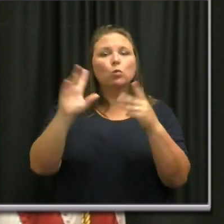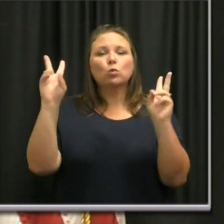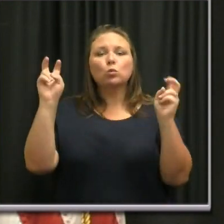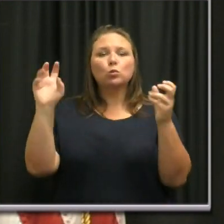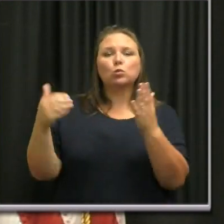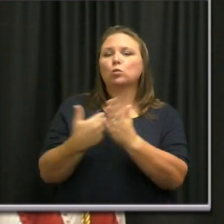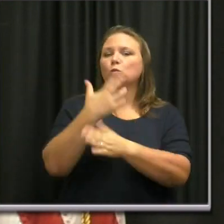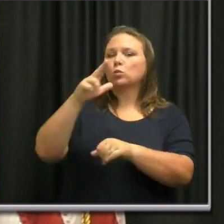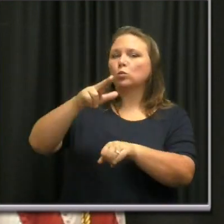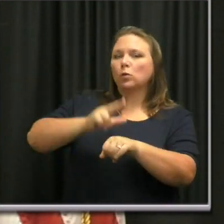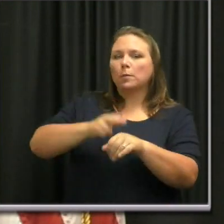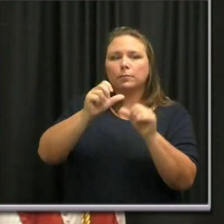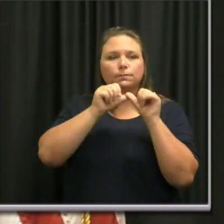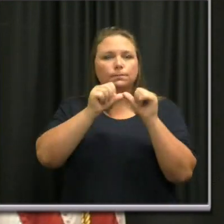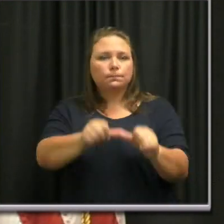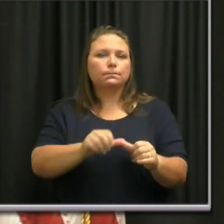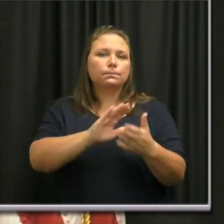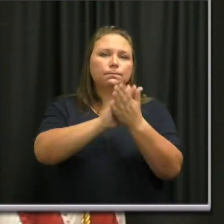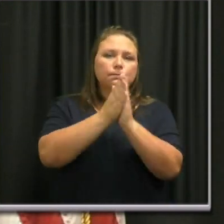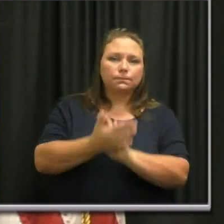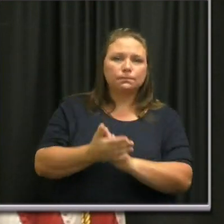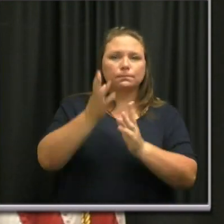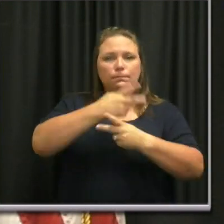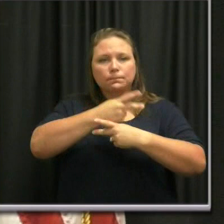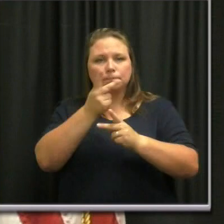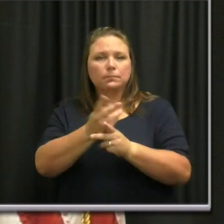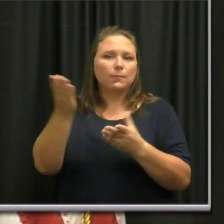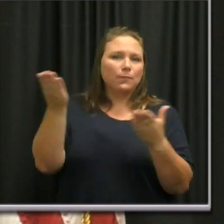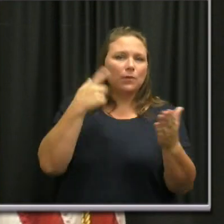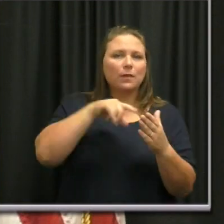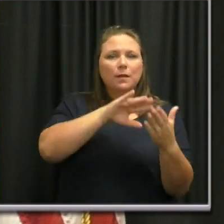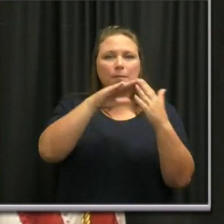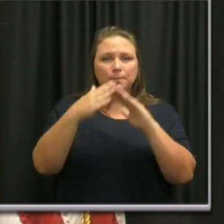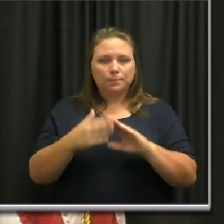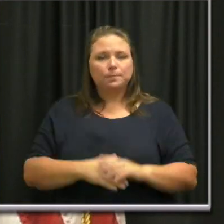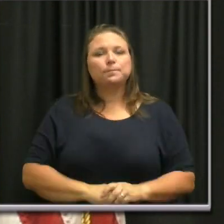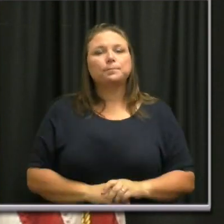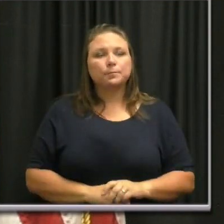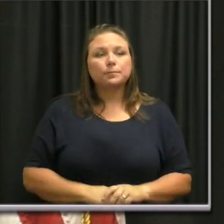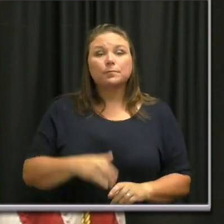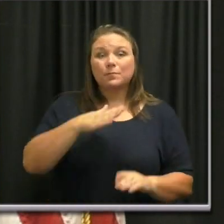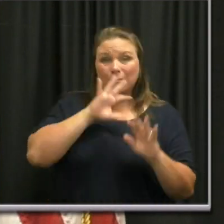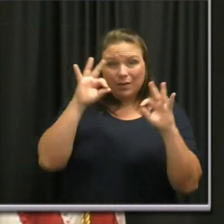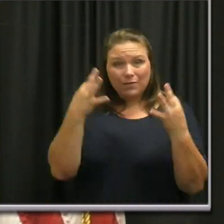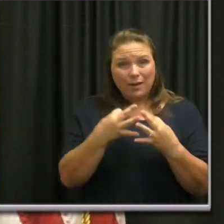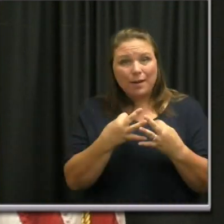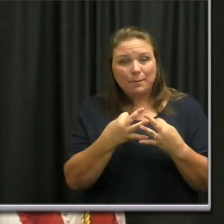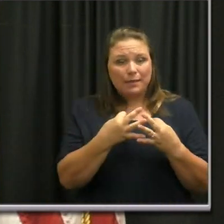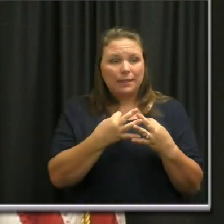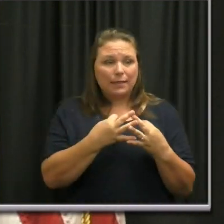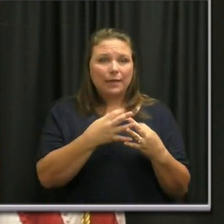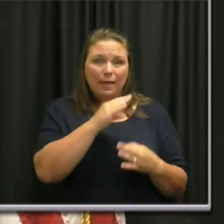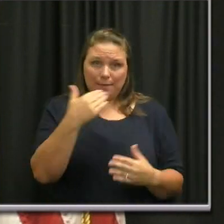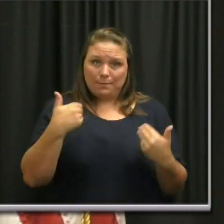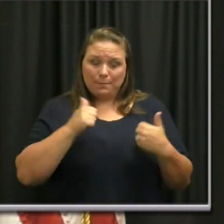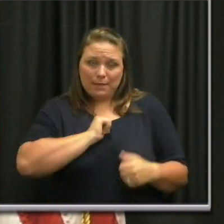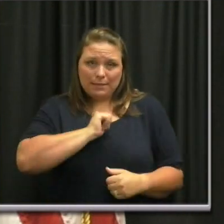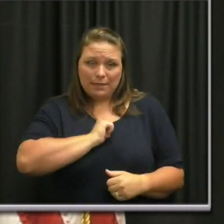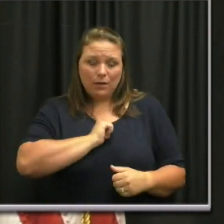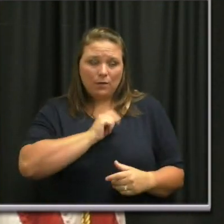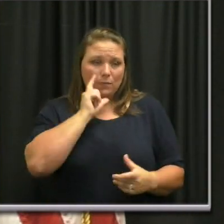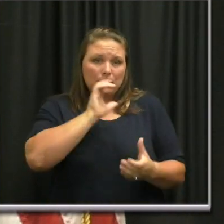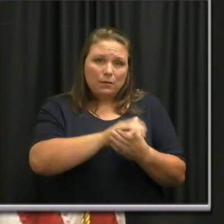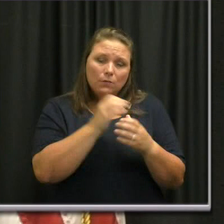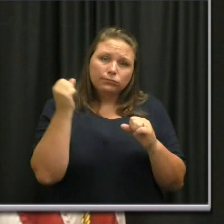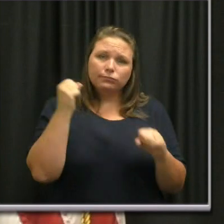so we can continue to be productive and to serve our community. My family and I believe